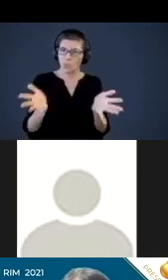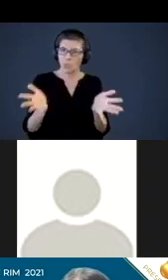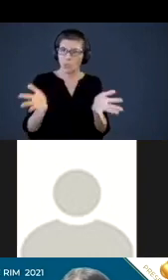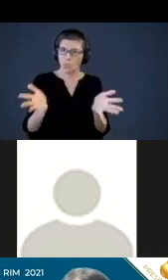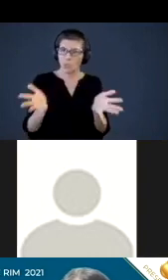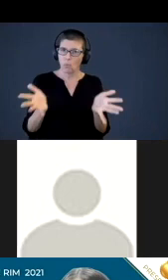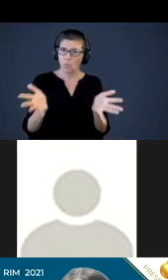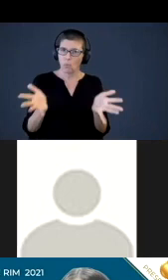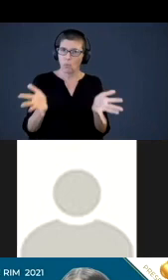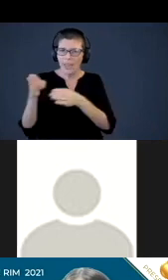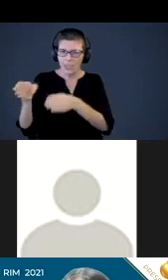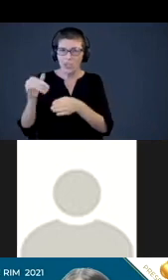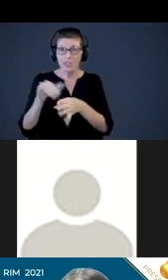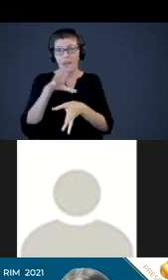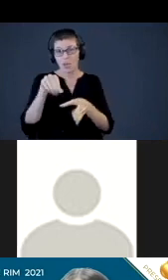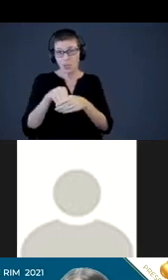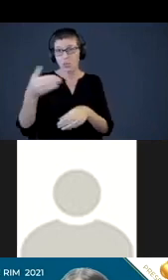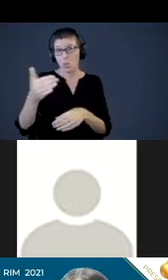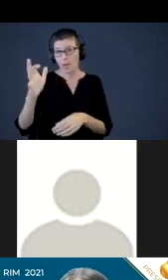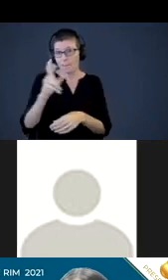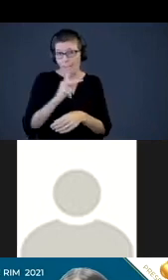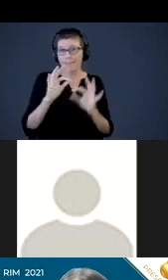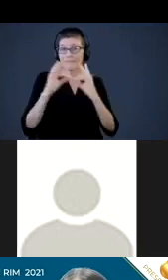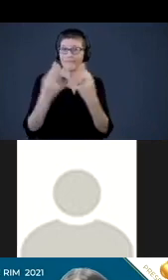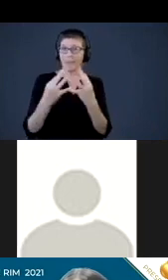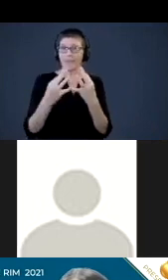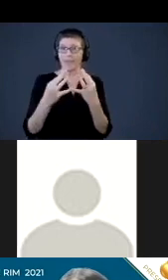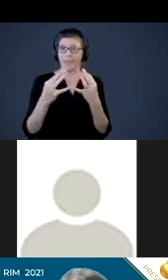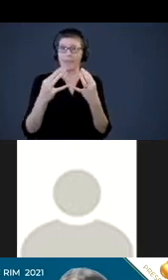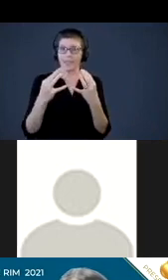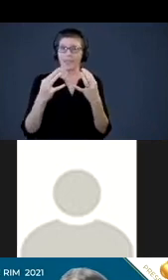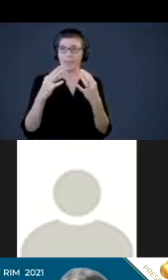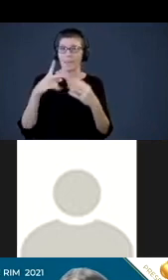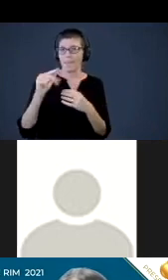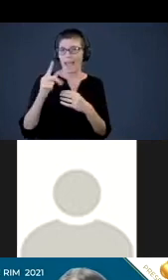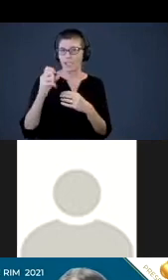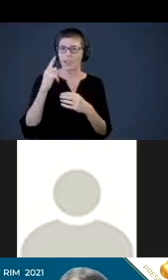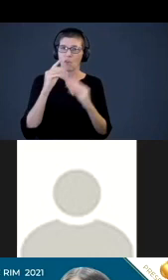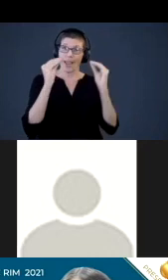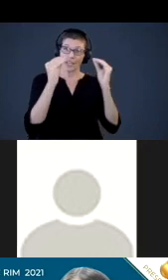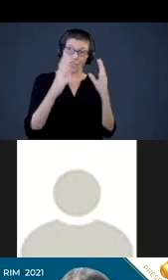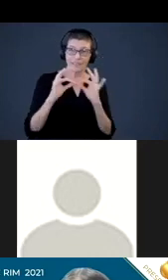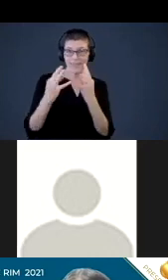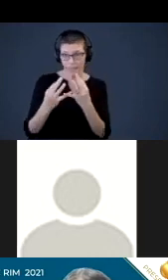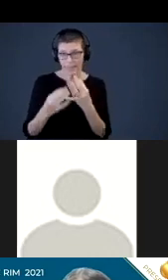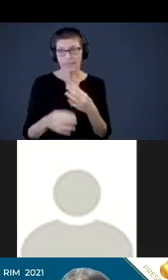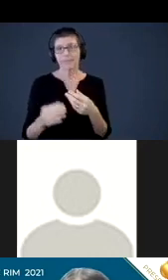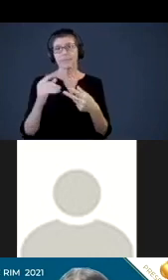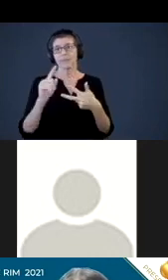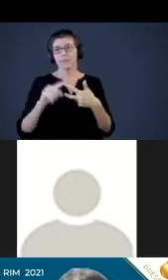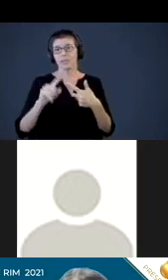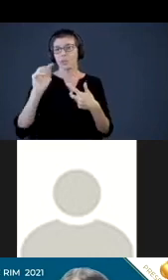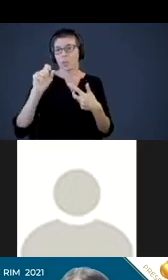This includes the Welcome Back Family Engagement Packages for educators and families, tools and guides,